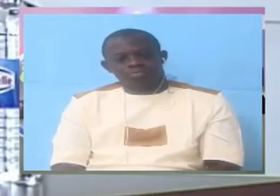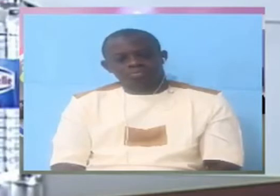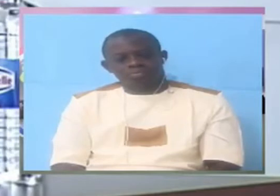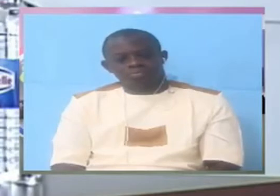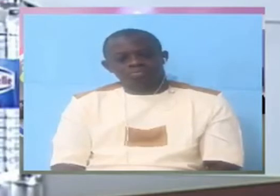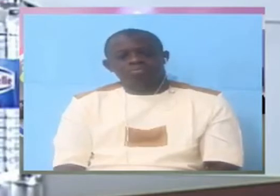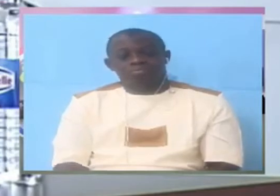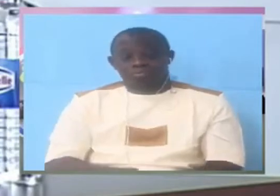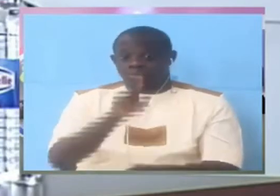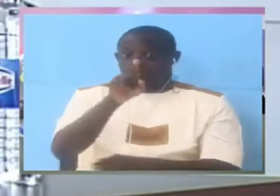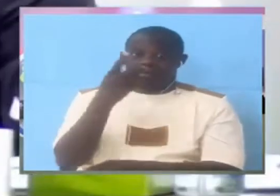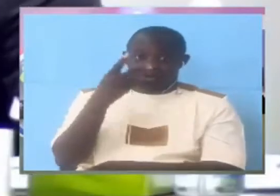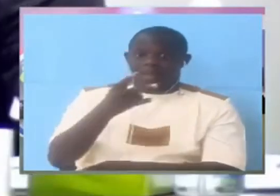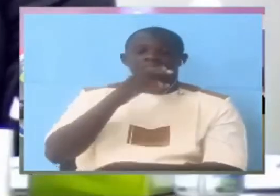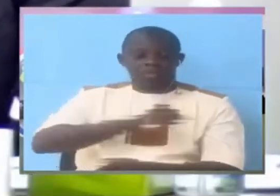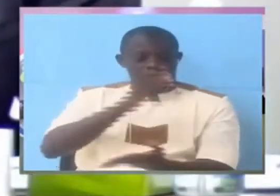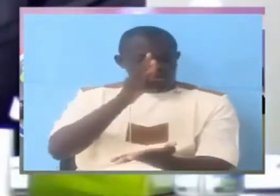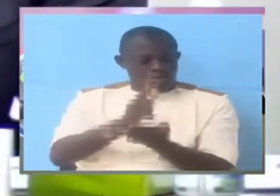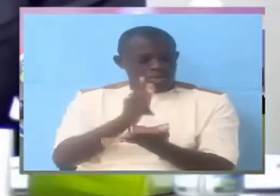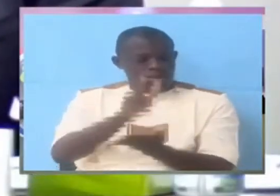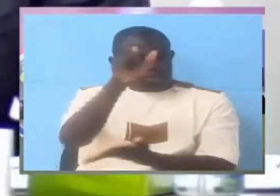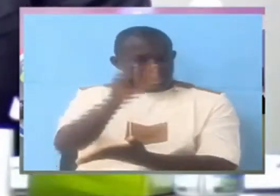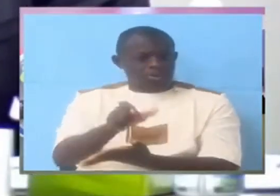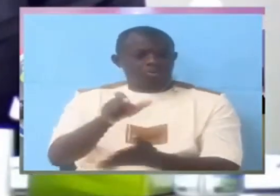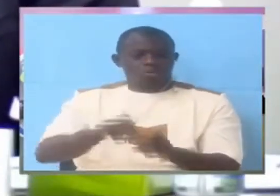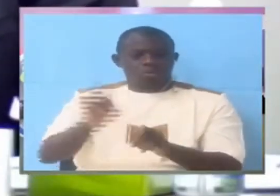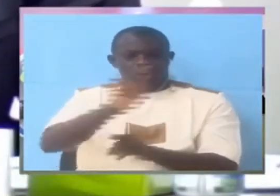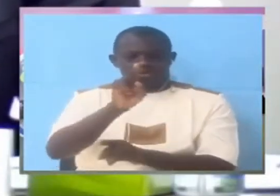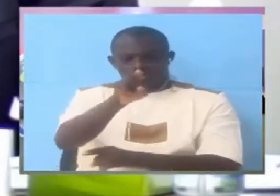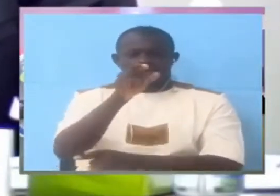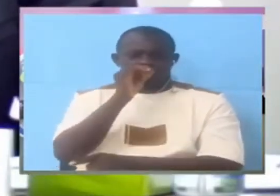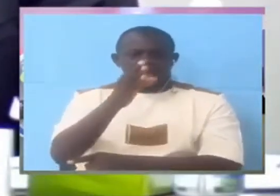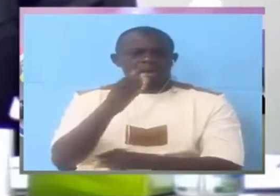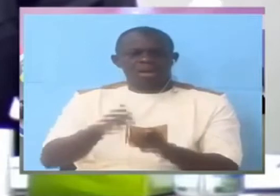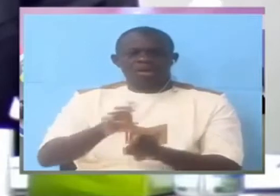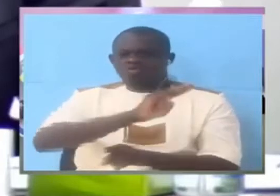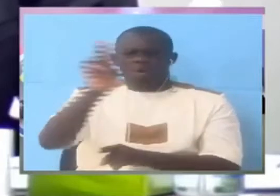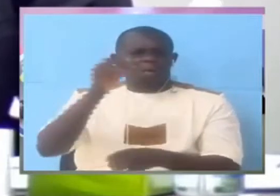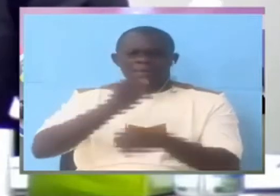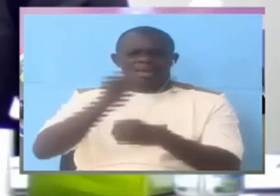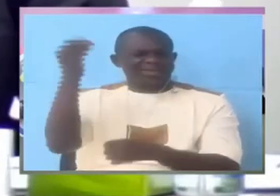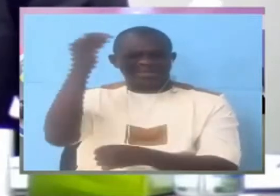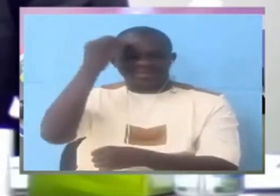see Mr. Witness what you are saying does not make sense